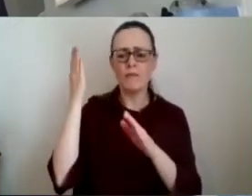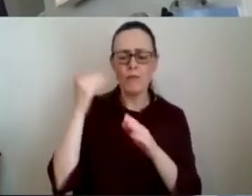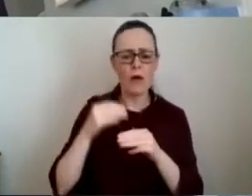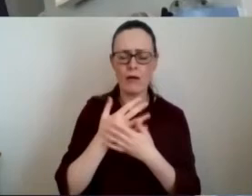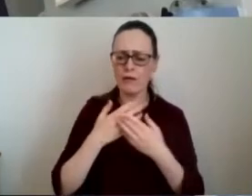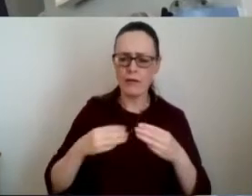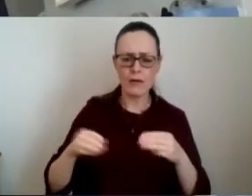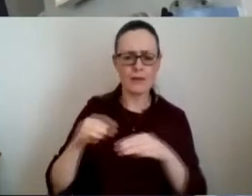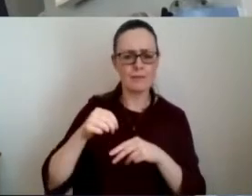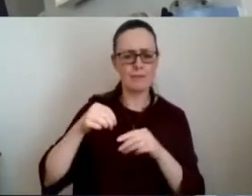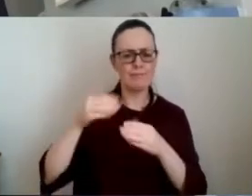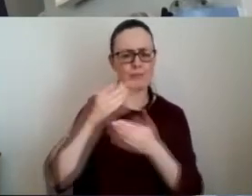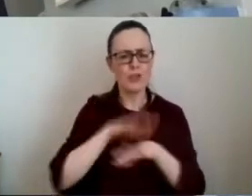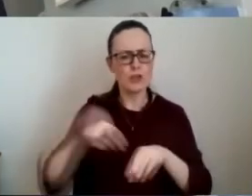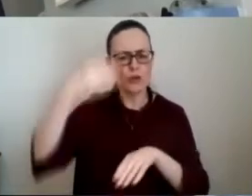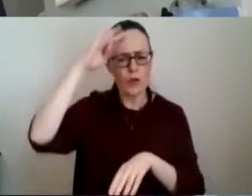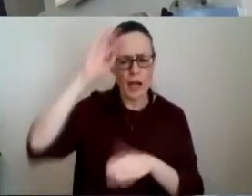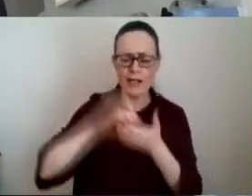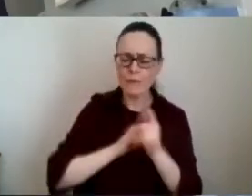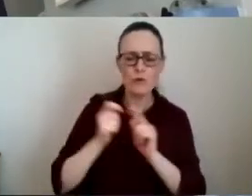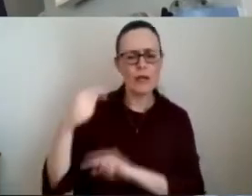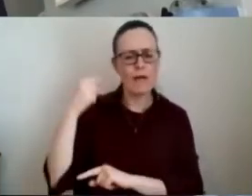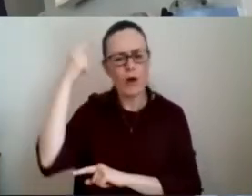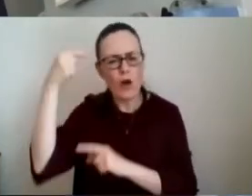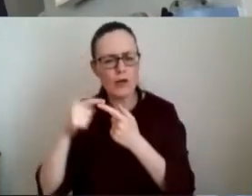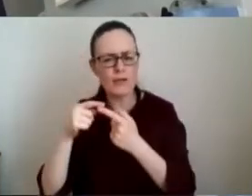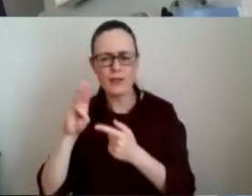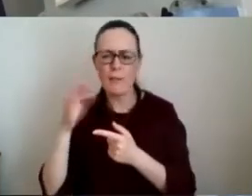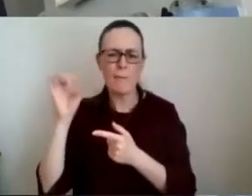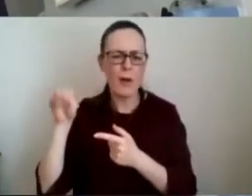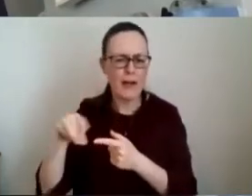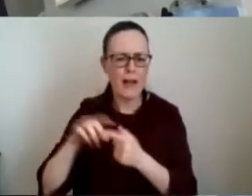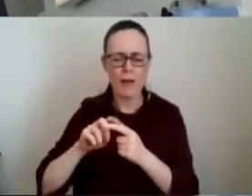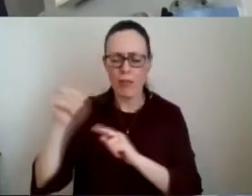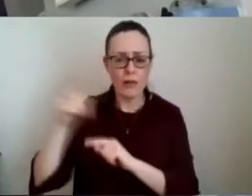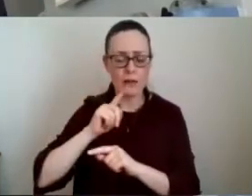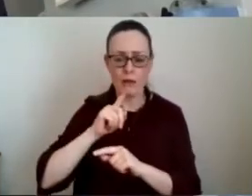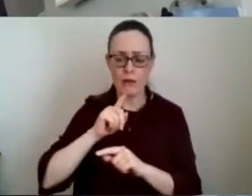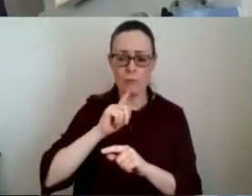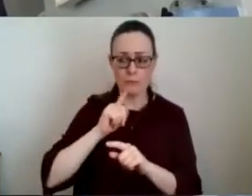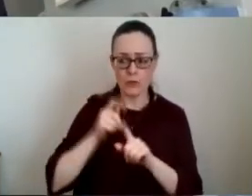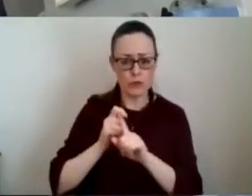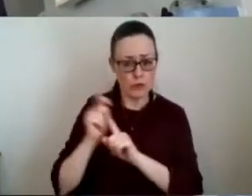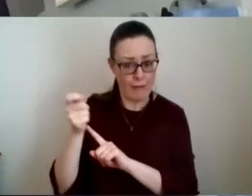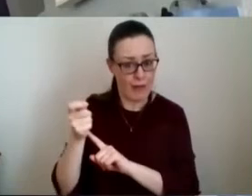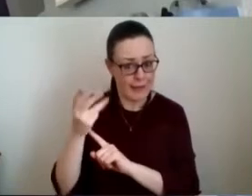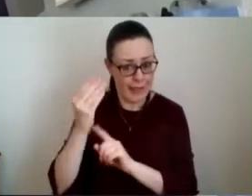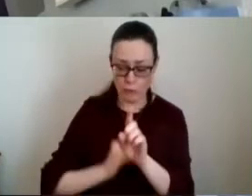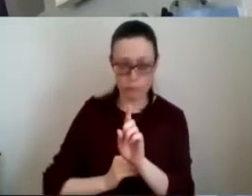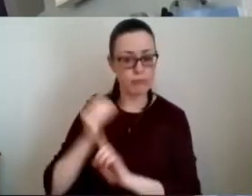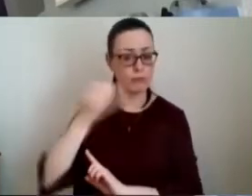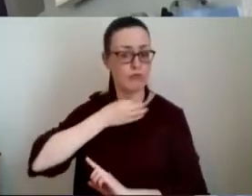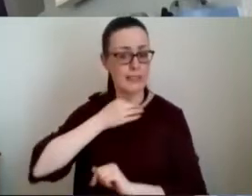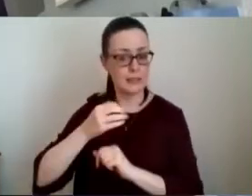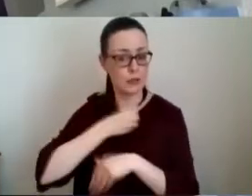and birmingham for life-saving surgery travel in these circumstances increased the clinical risk for the children and